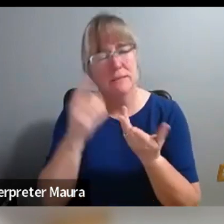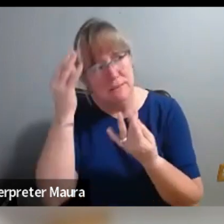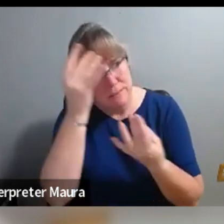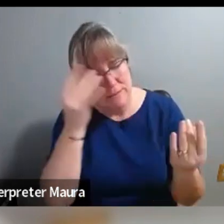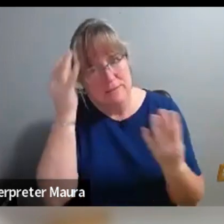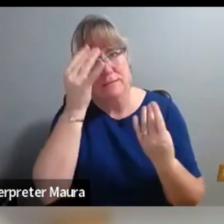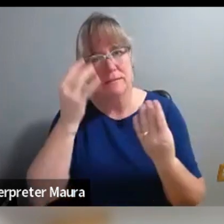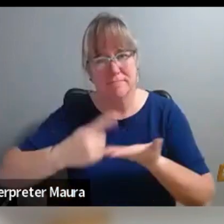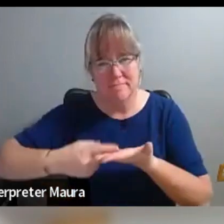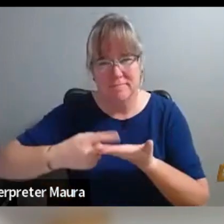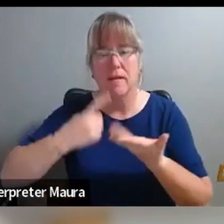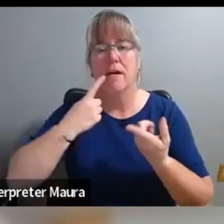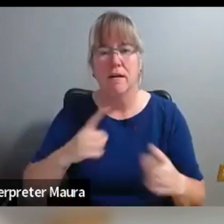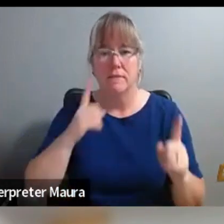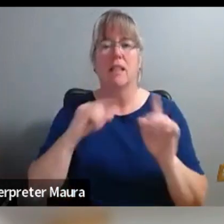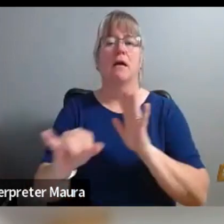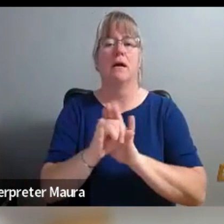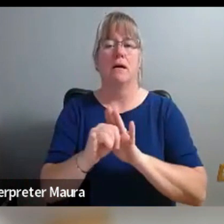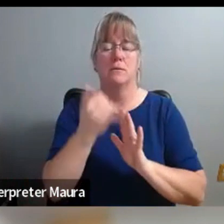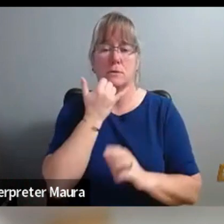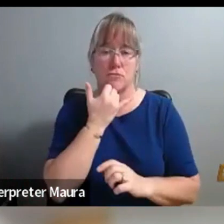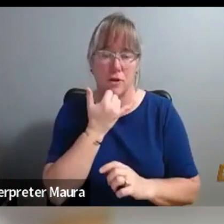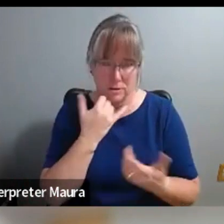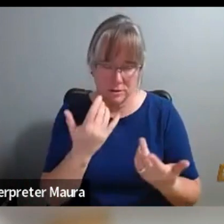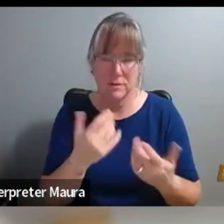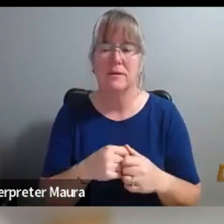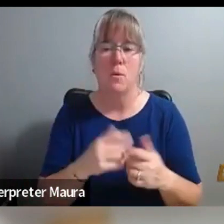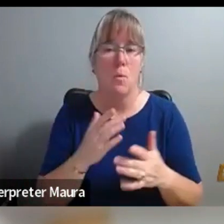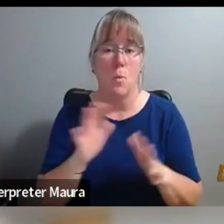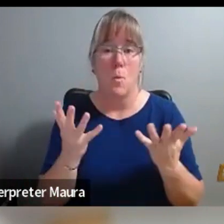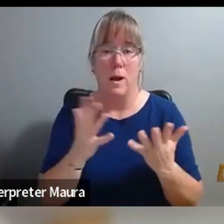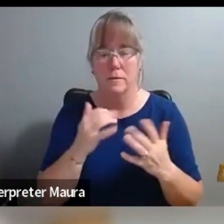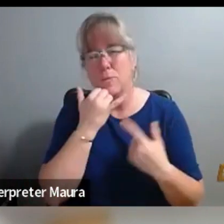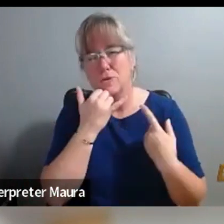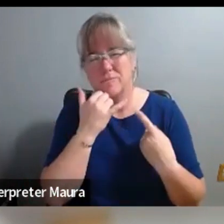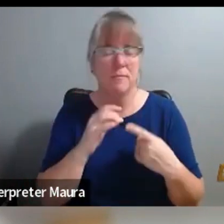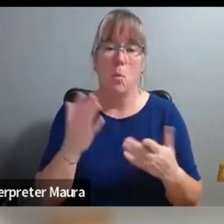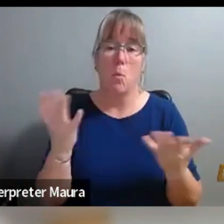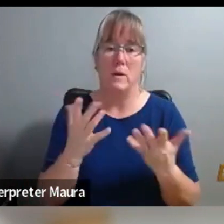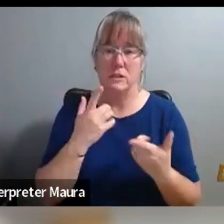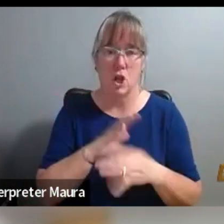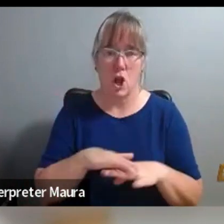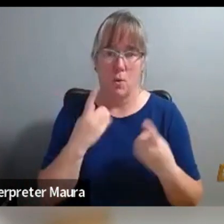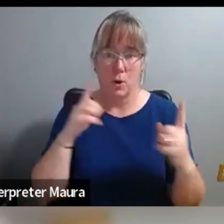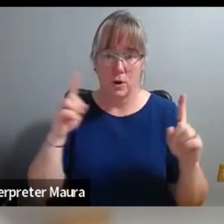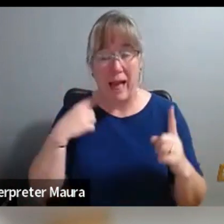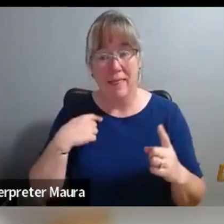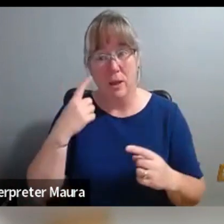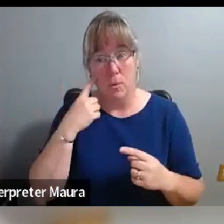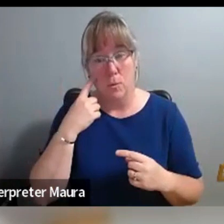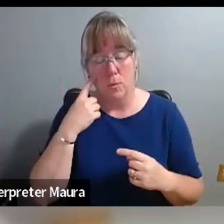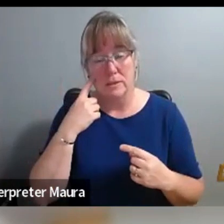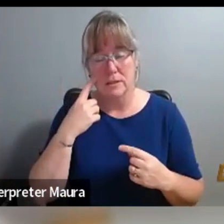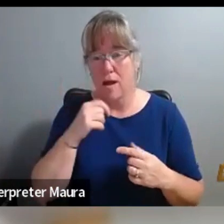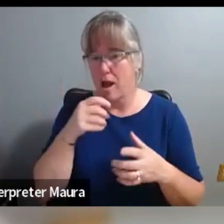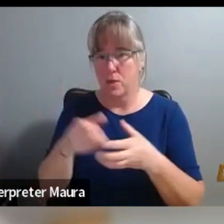identify what it was that wasn't working about it. And somebody in the room, and I don't remember who it was, but I think it was one of the people that wasn't part of our